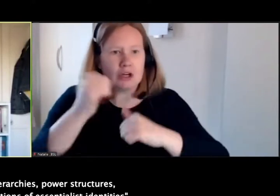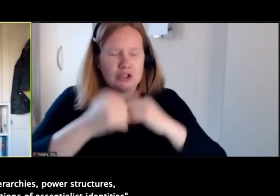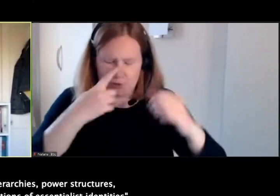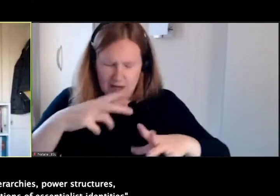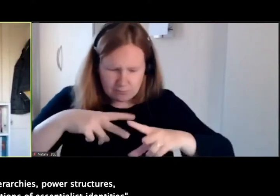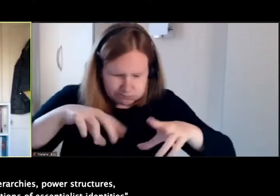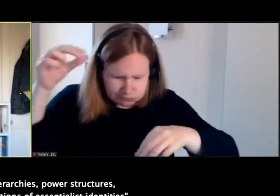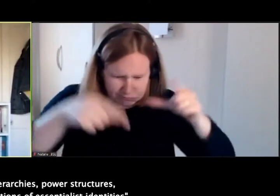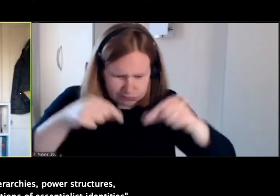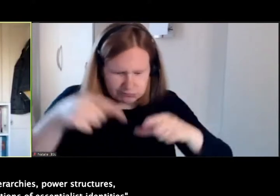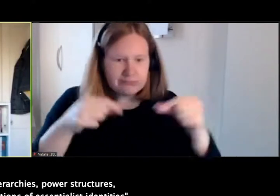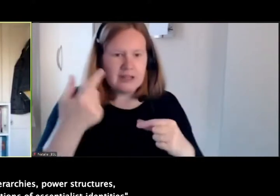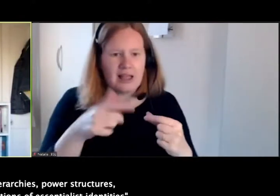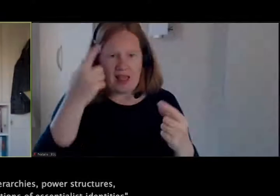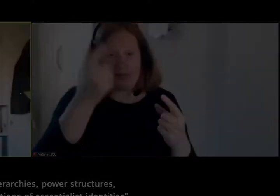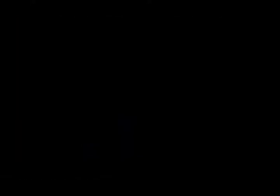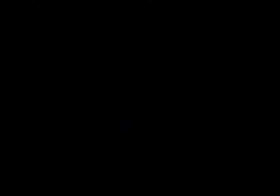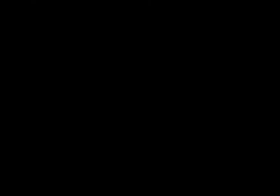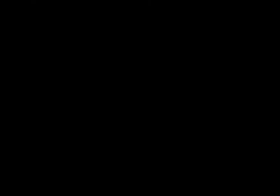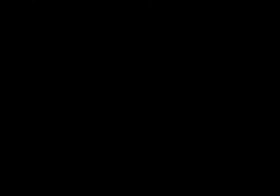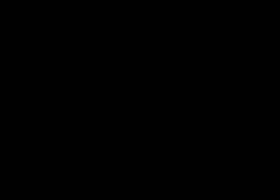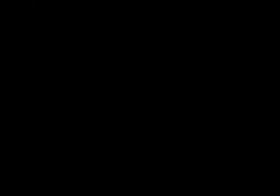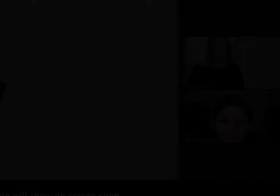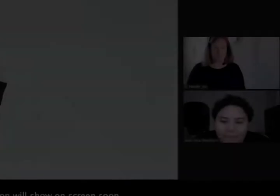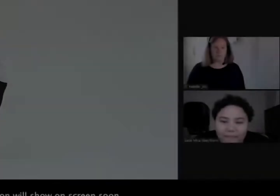and notions of essentialist identities.